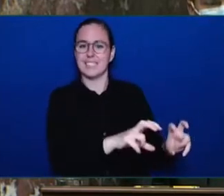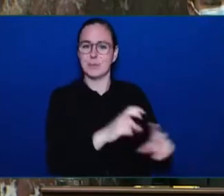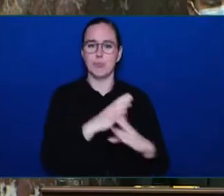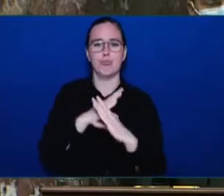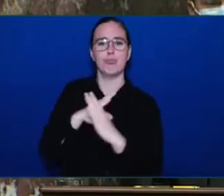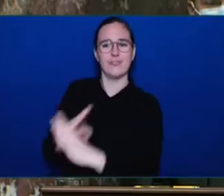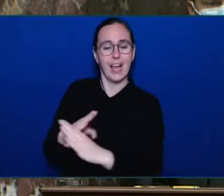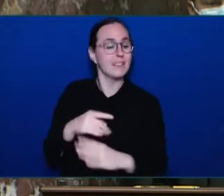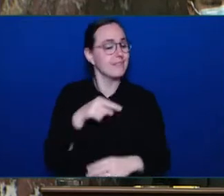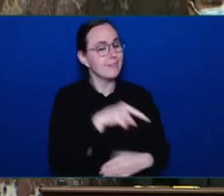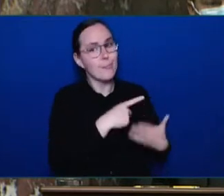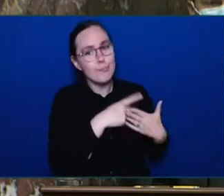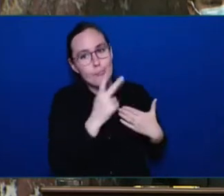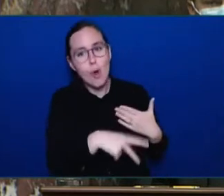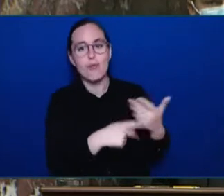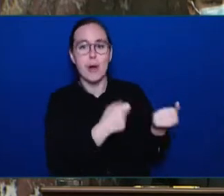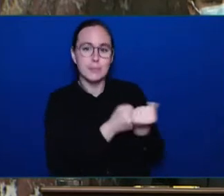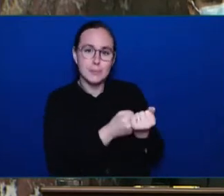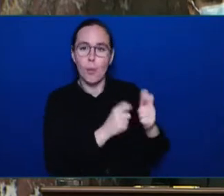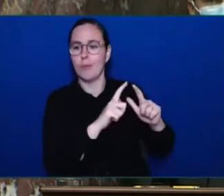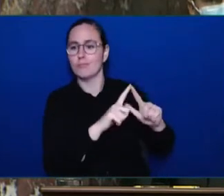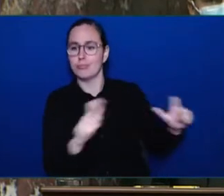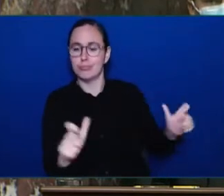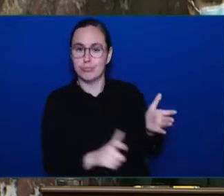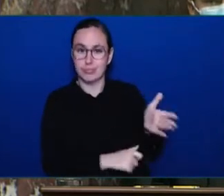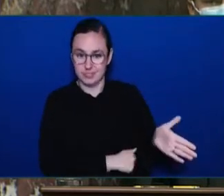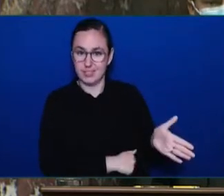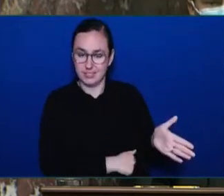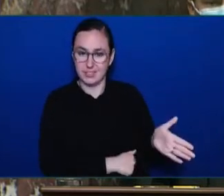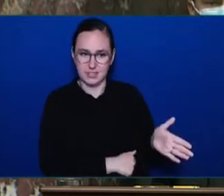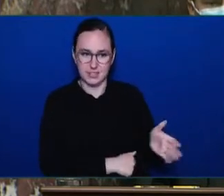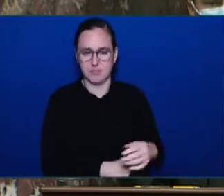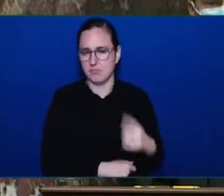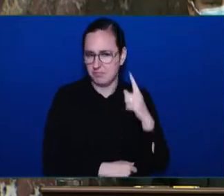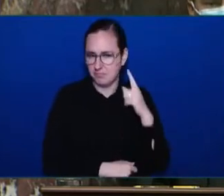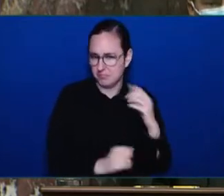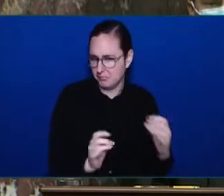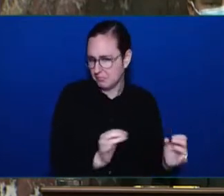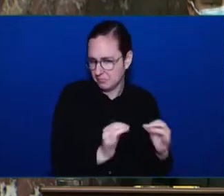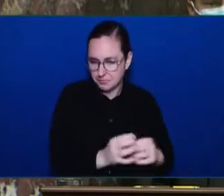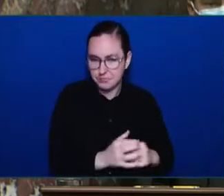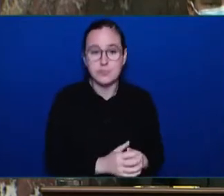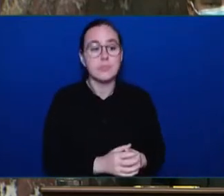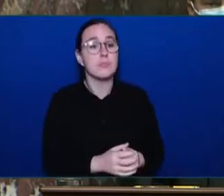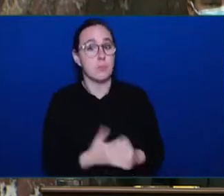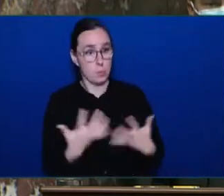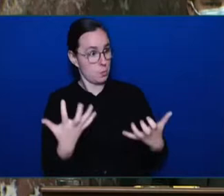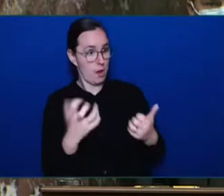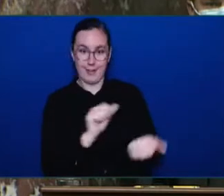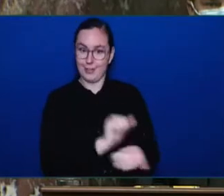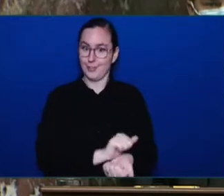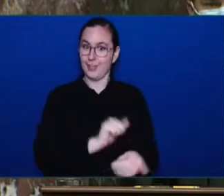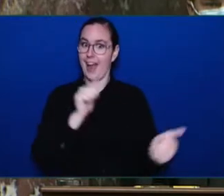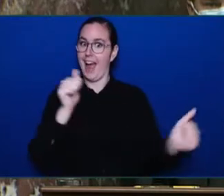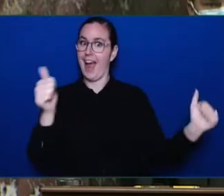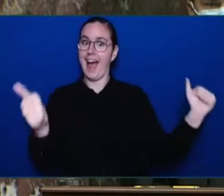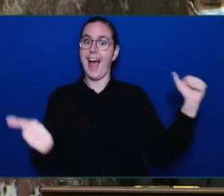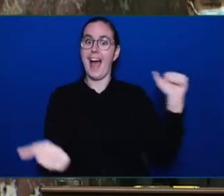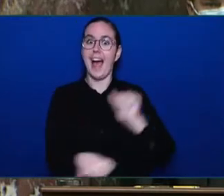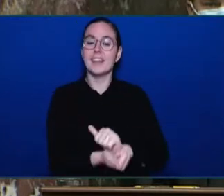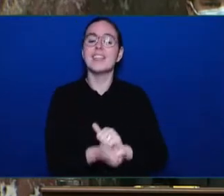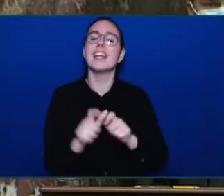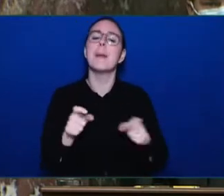Mr. Speaker, to make real change, we need a prolific offenders' management program which reduced